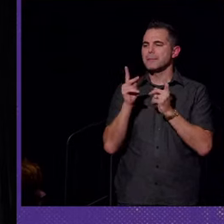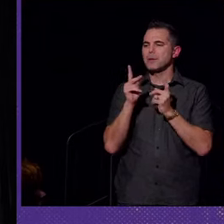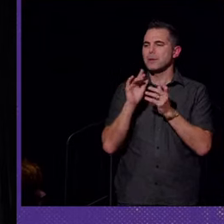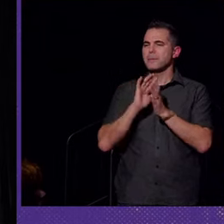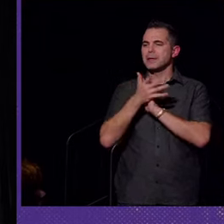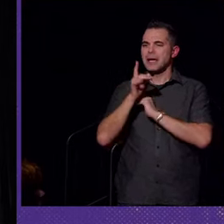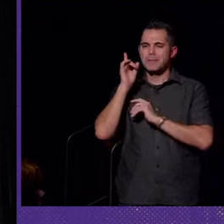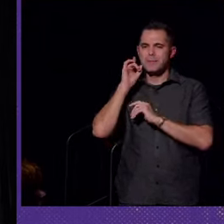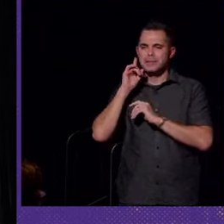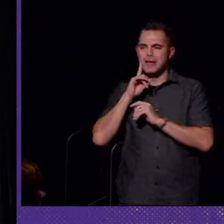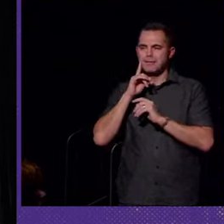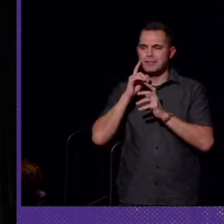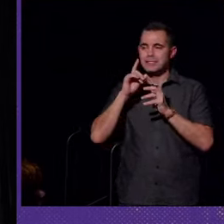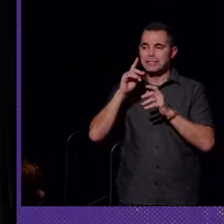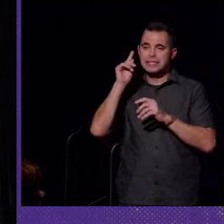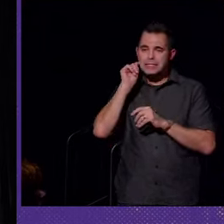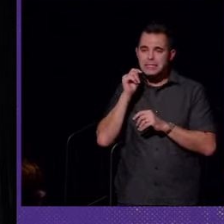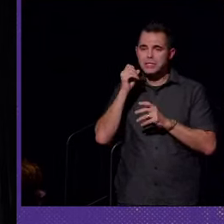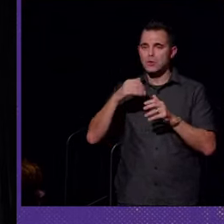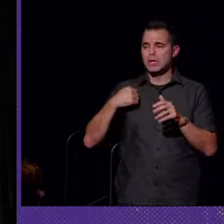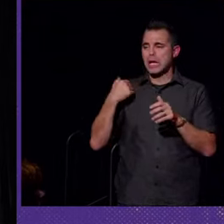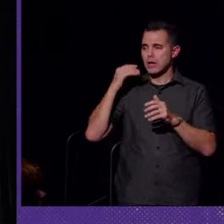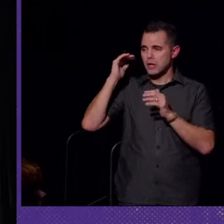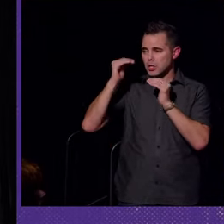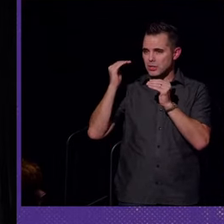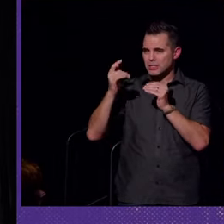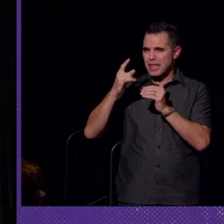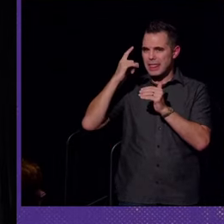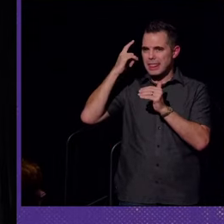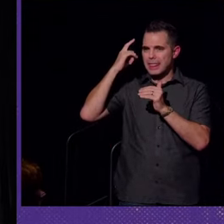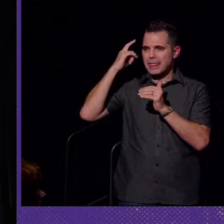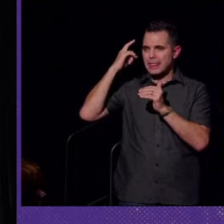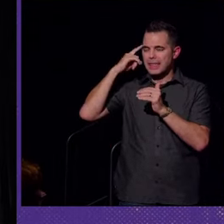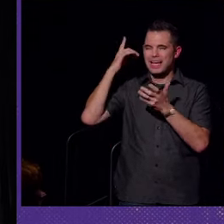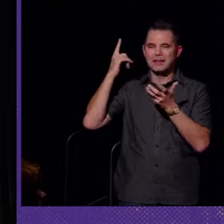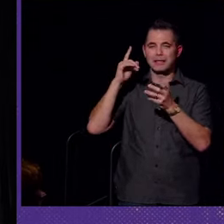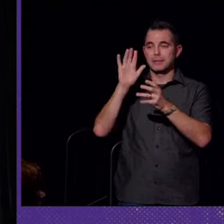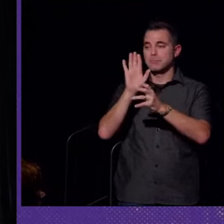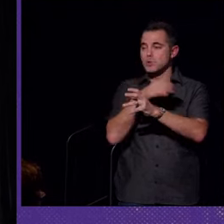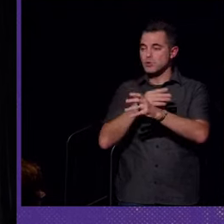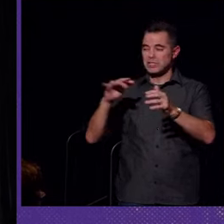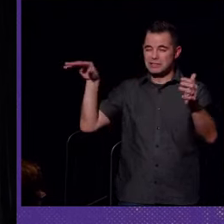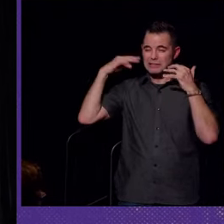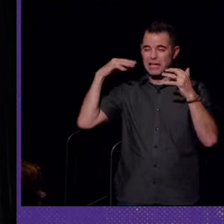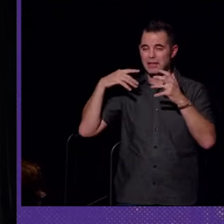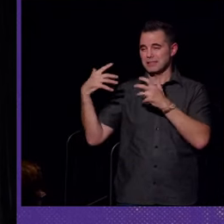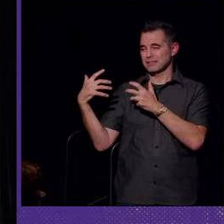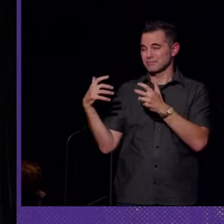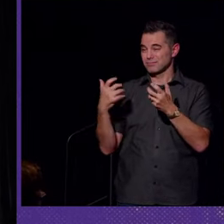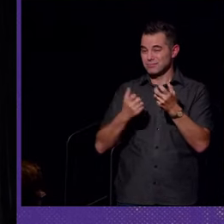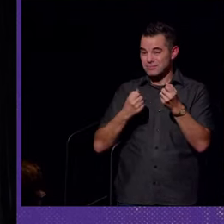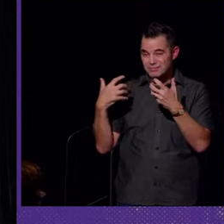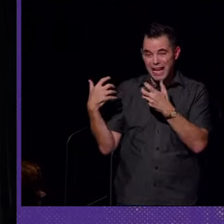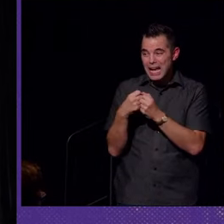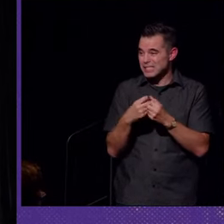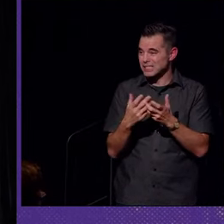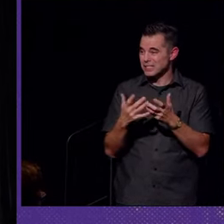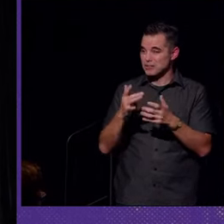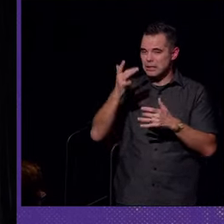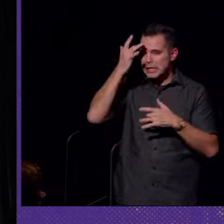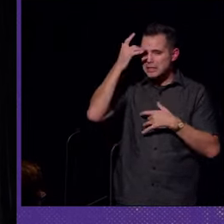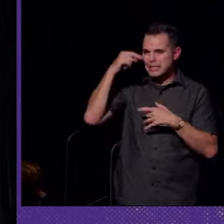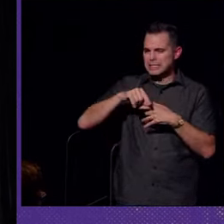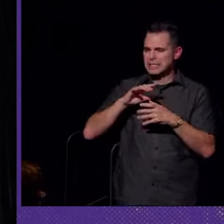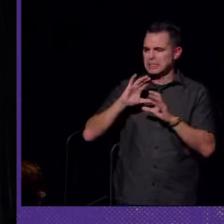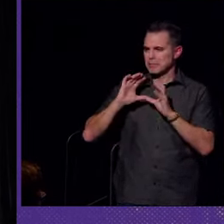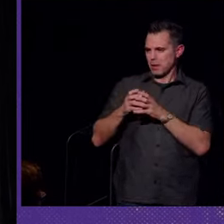become deaf as teens or young adults thinking here of loud music, accidents, illness? Does this population